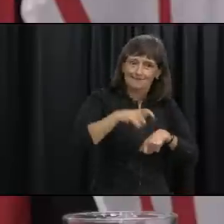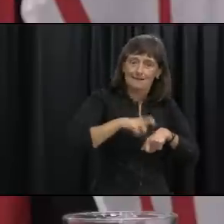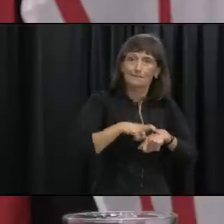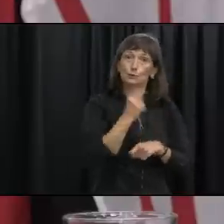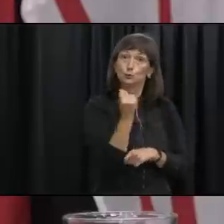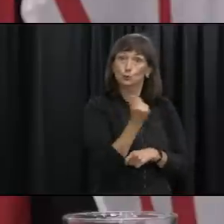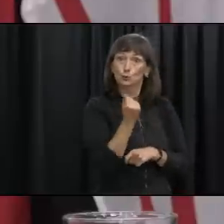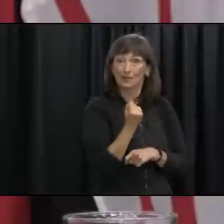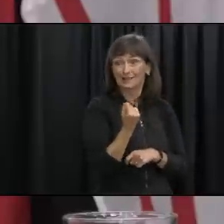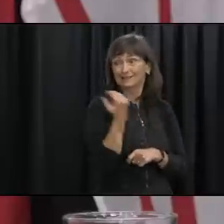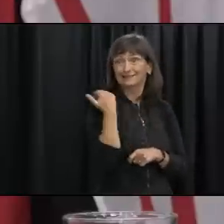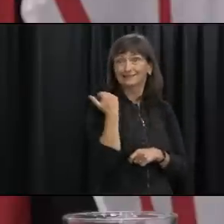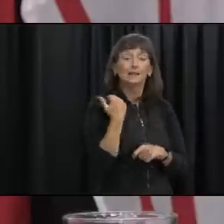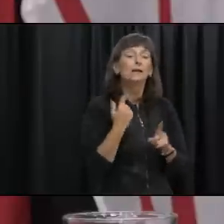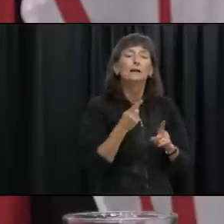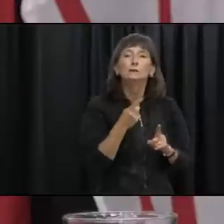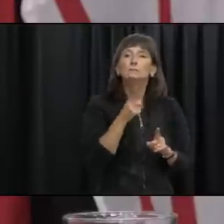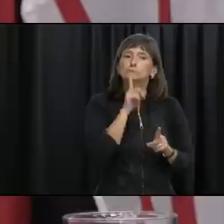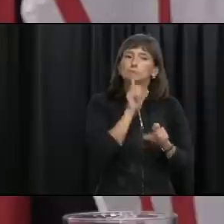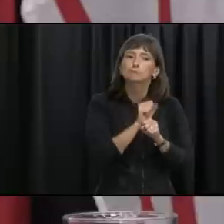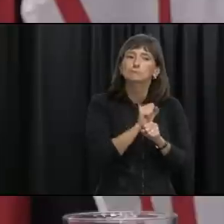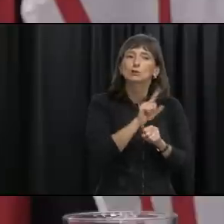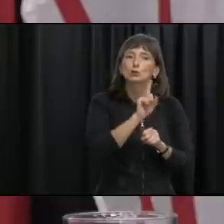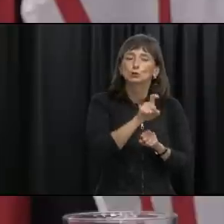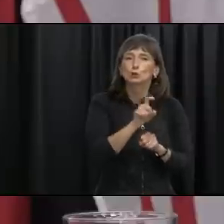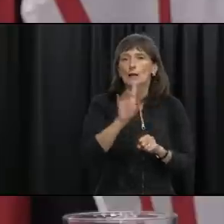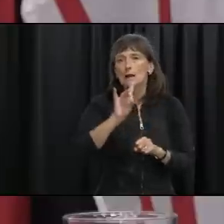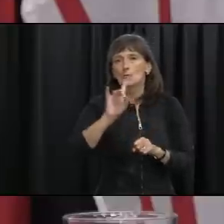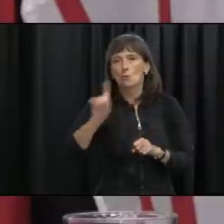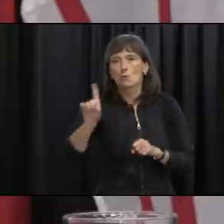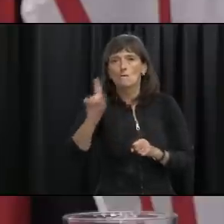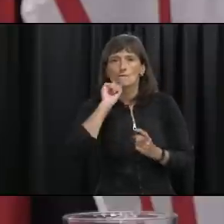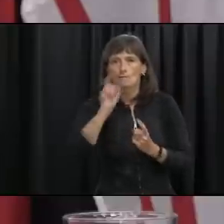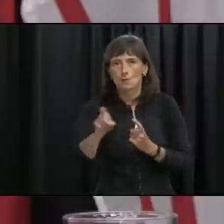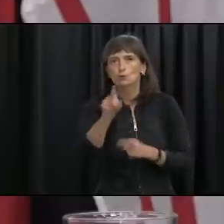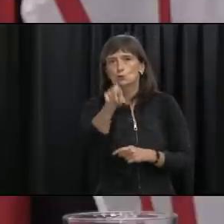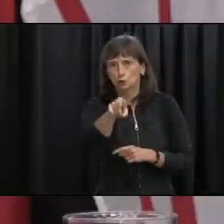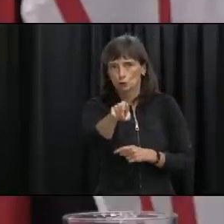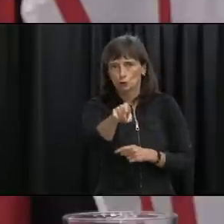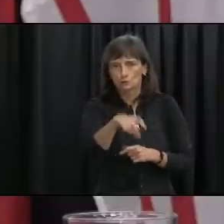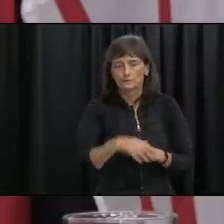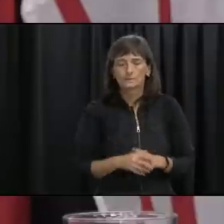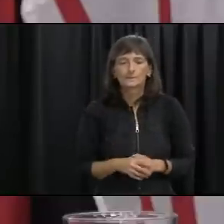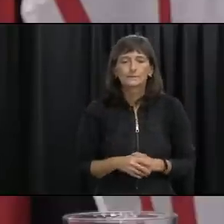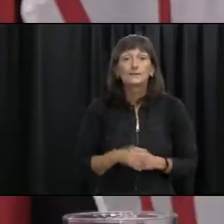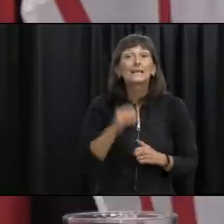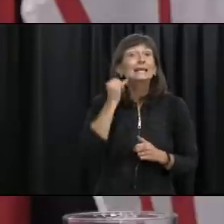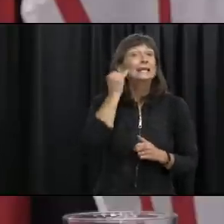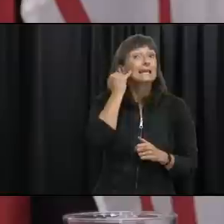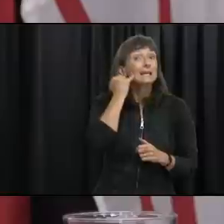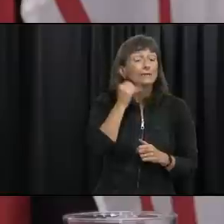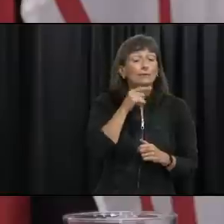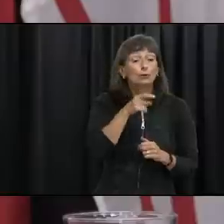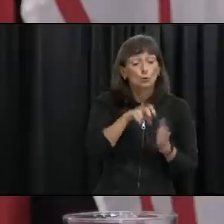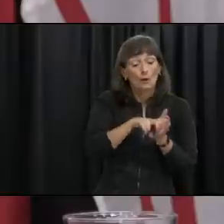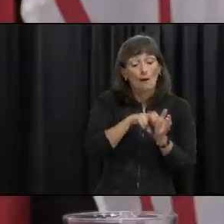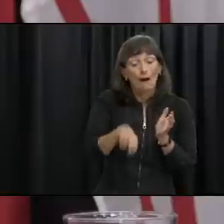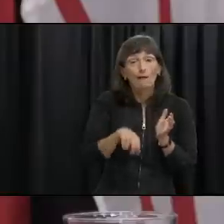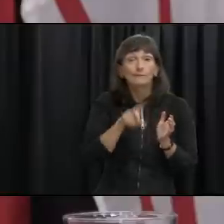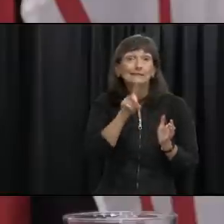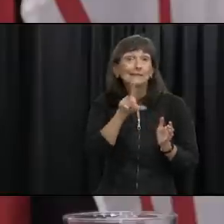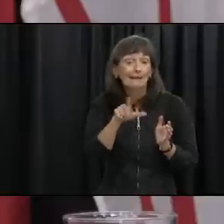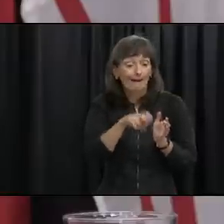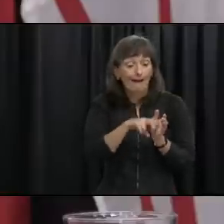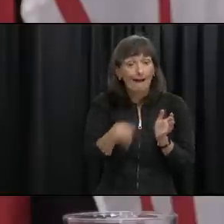you should seek advice from 811 if however you got off the plane in deer lake